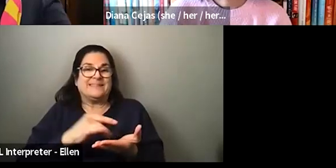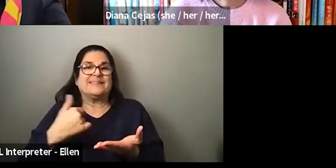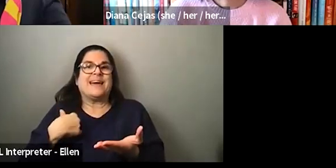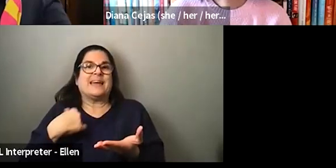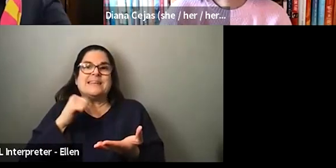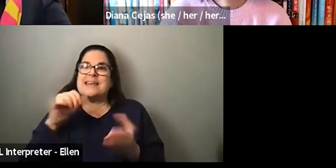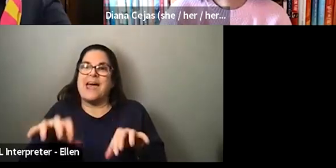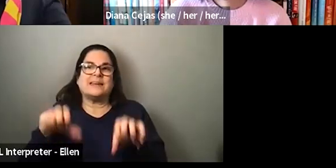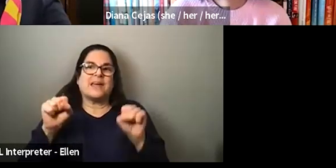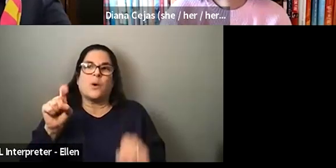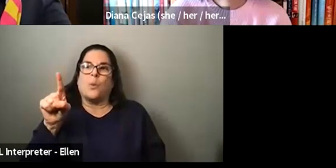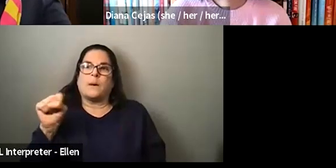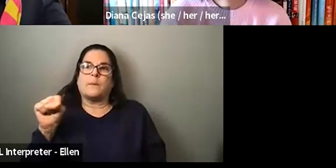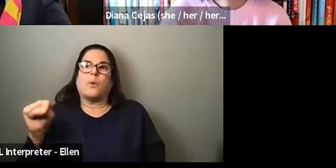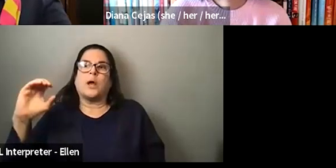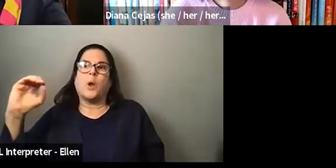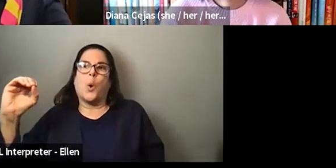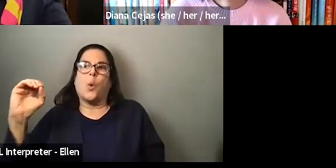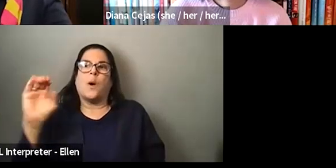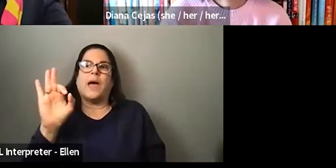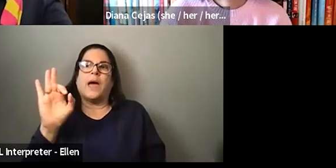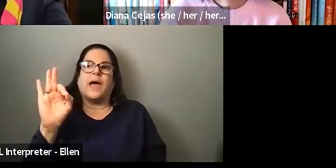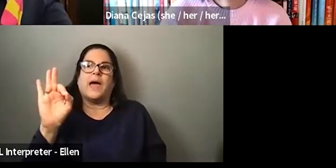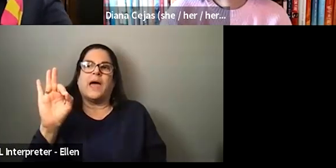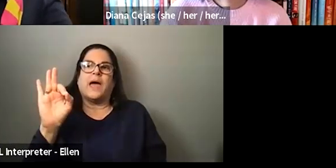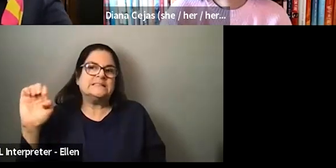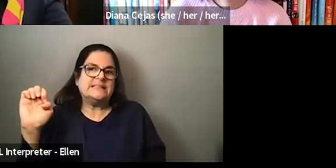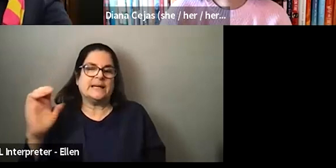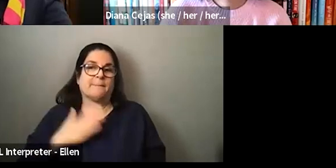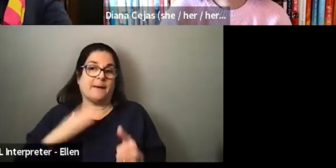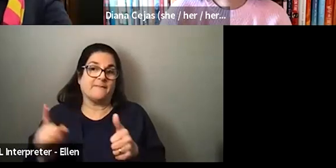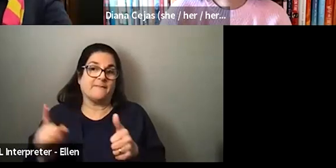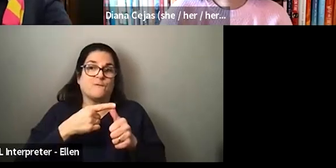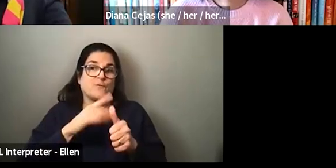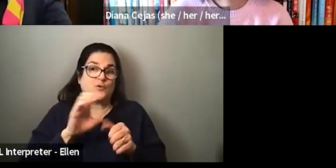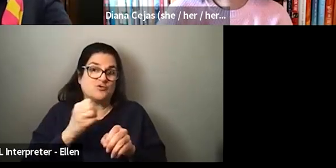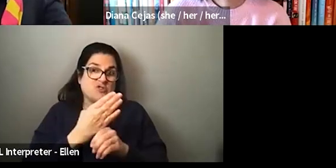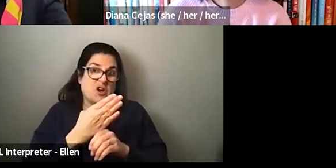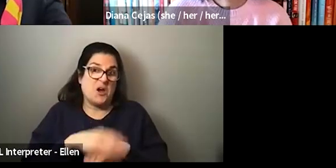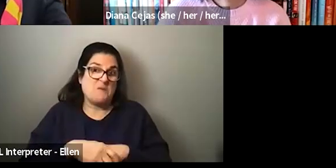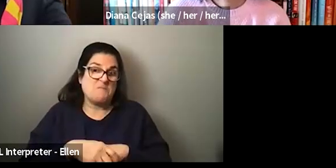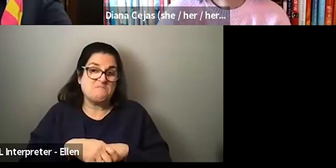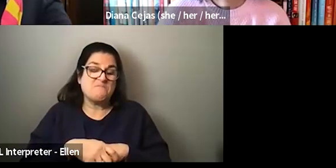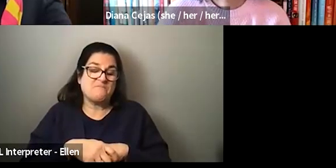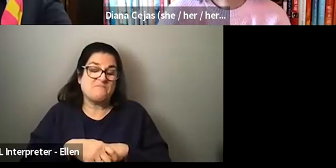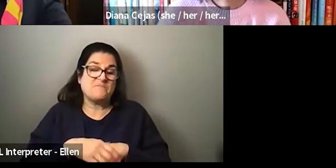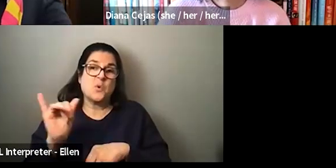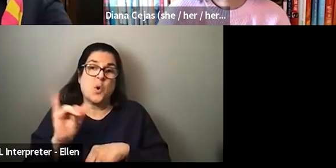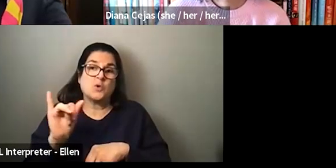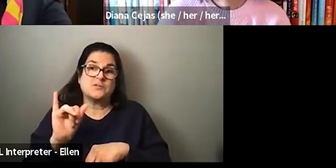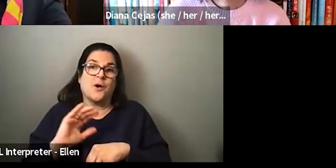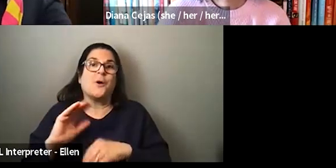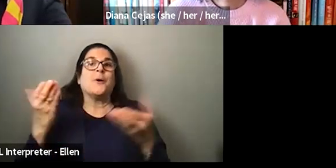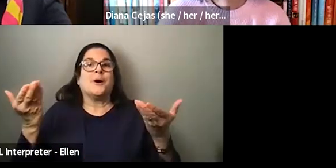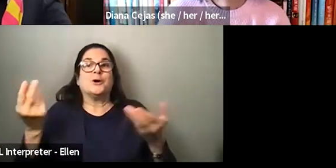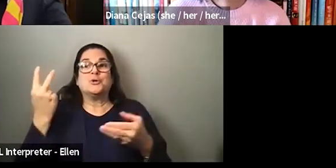FTE, um, in my first job. And at the time, you know, I also, um, welcome two children to our family, one,